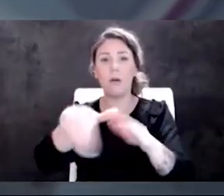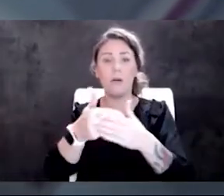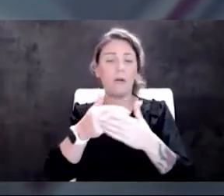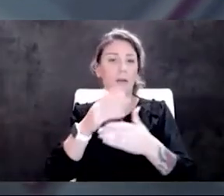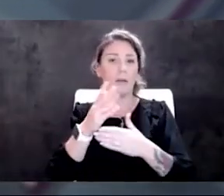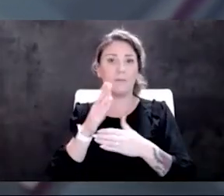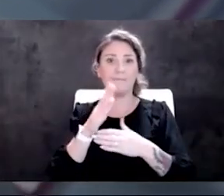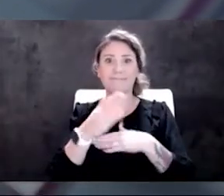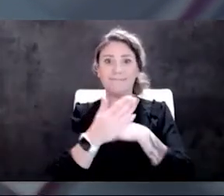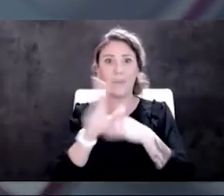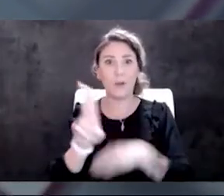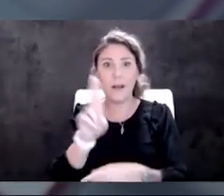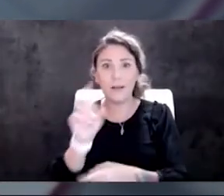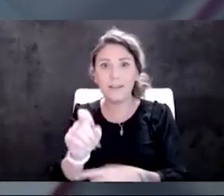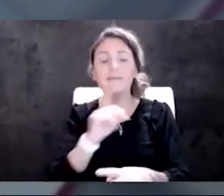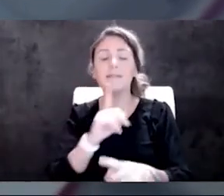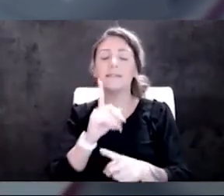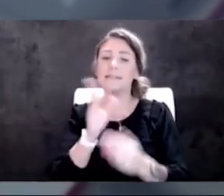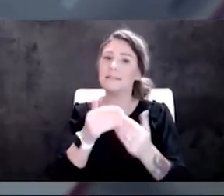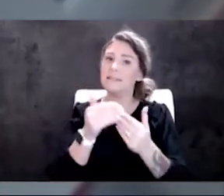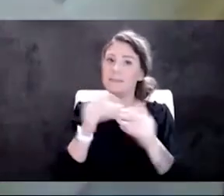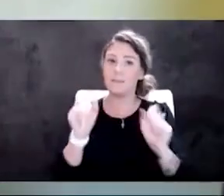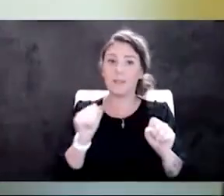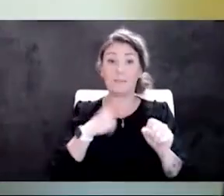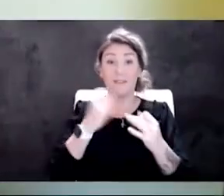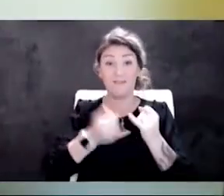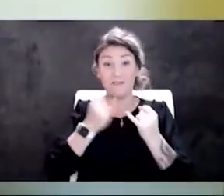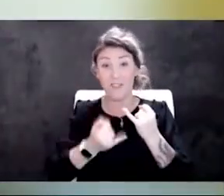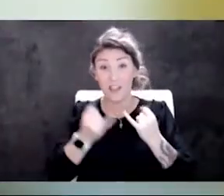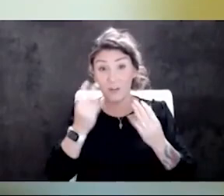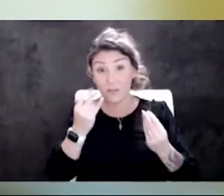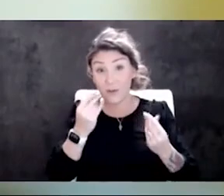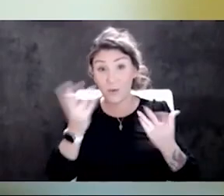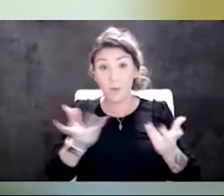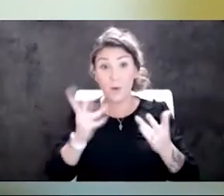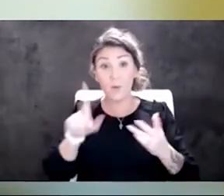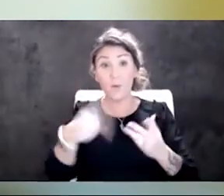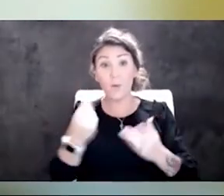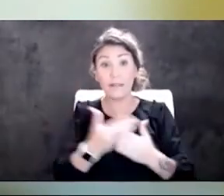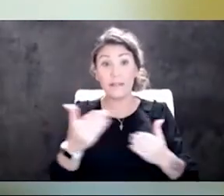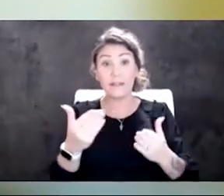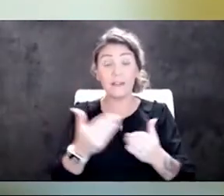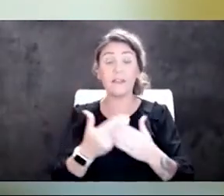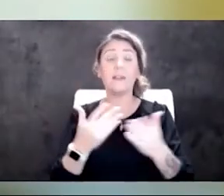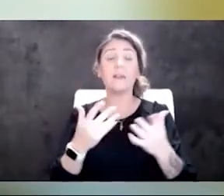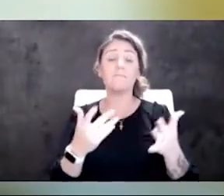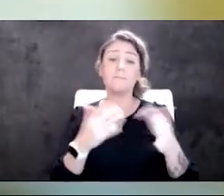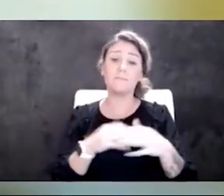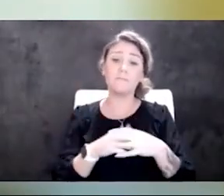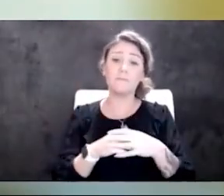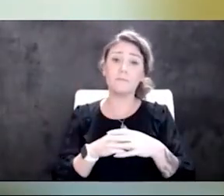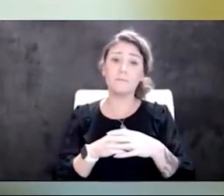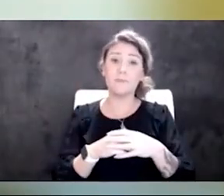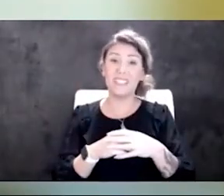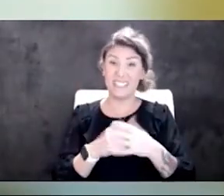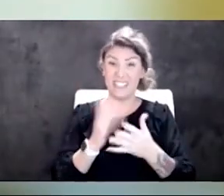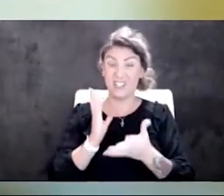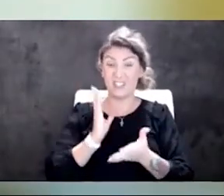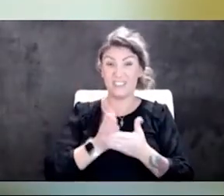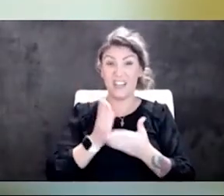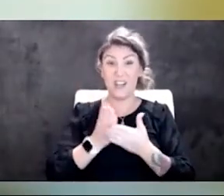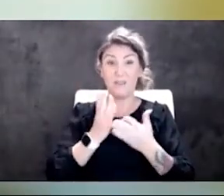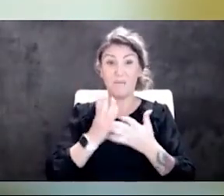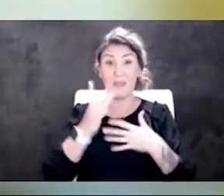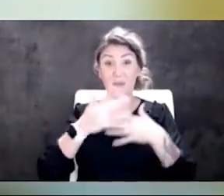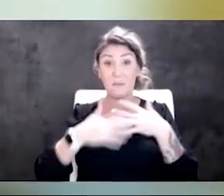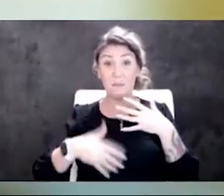you to come in. My final thought is that the only thing that is going to bring us out of this blood shortage are blood donors.